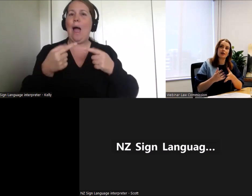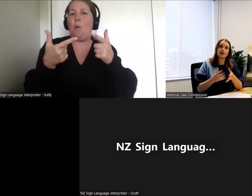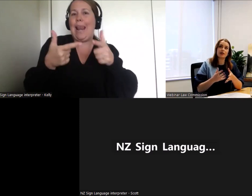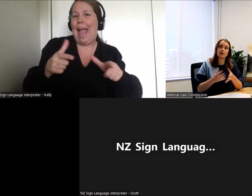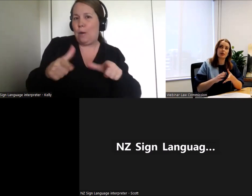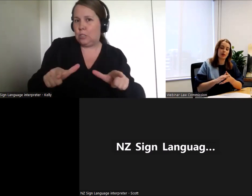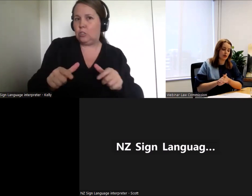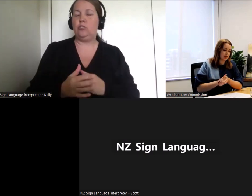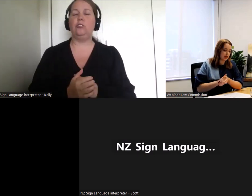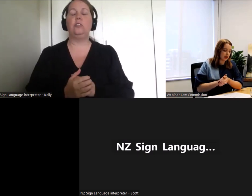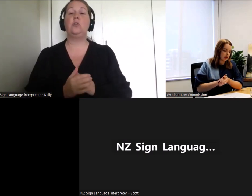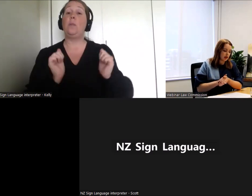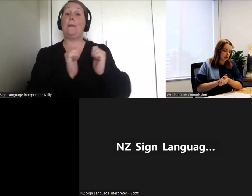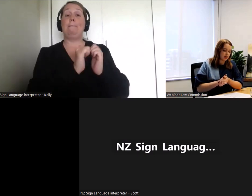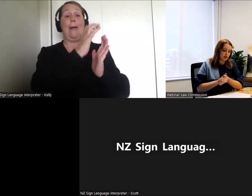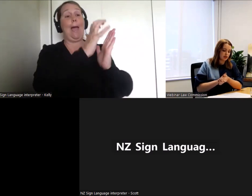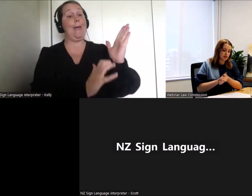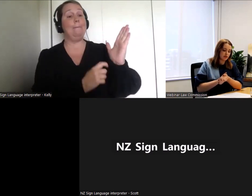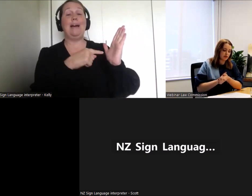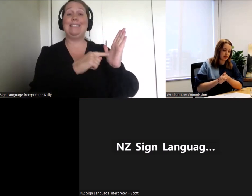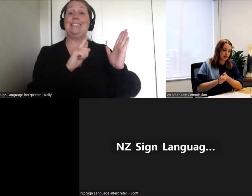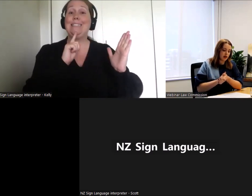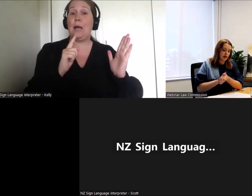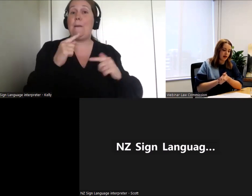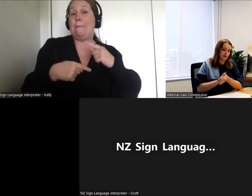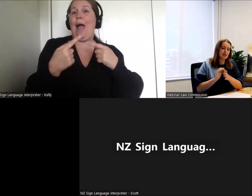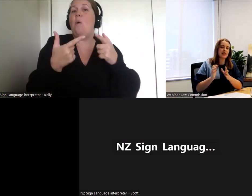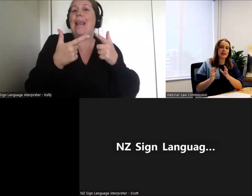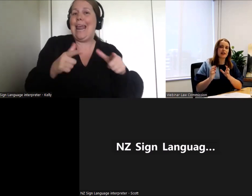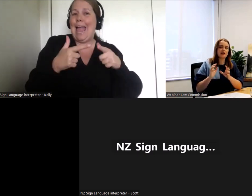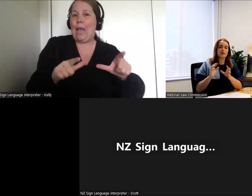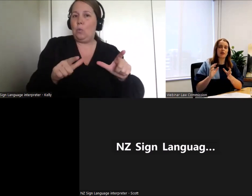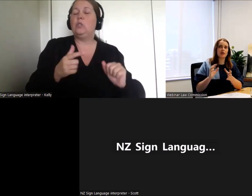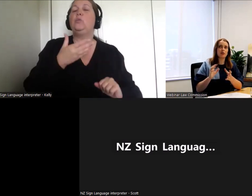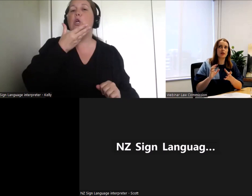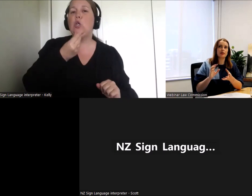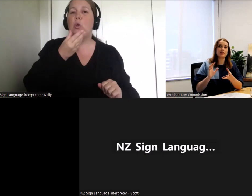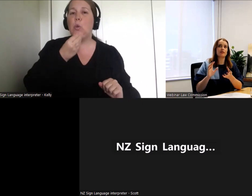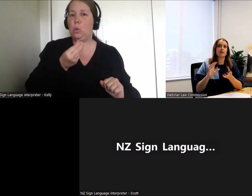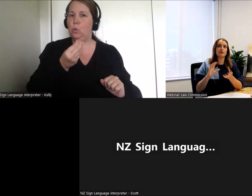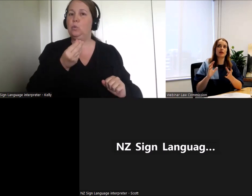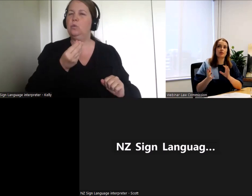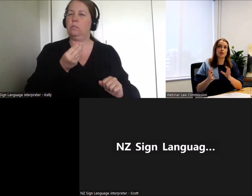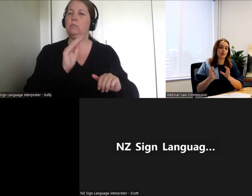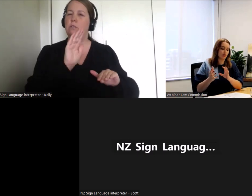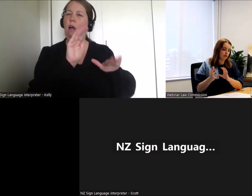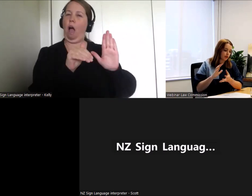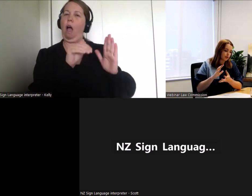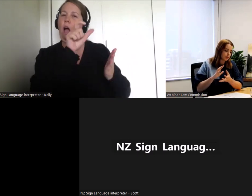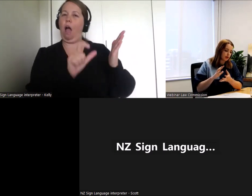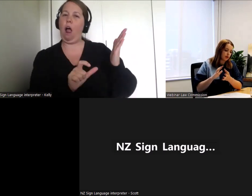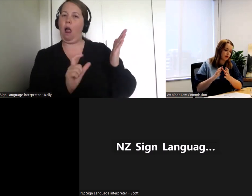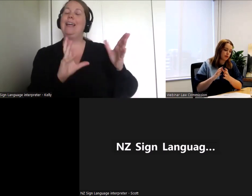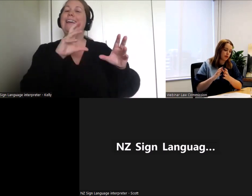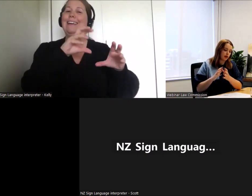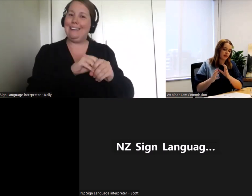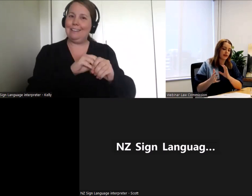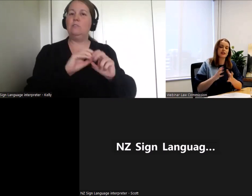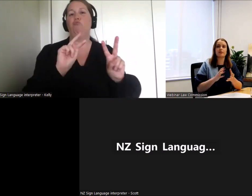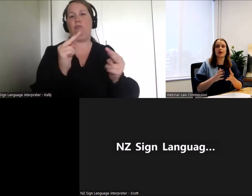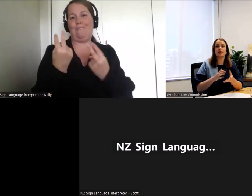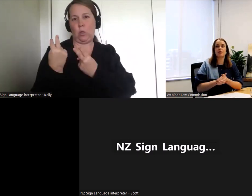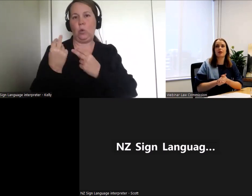kind of language that we're proposing to use in the review particularly when we're talking about different people or groups who